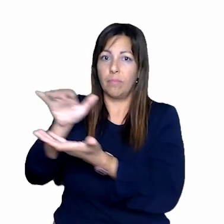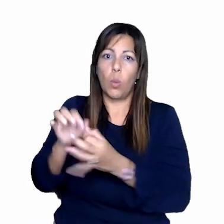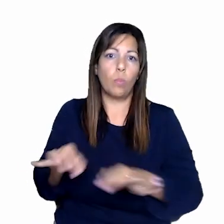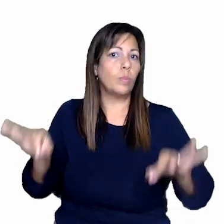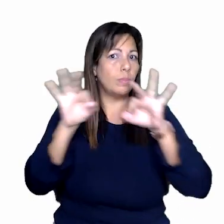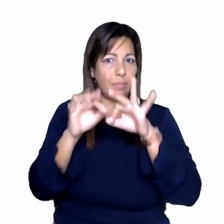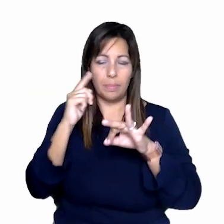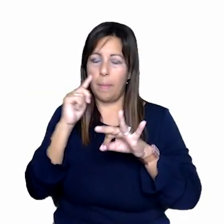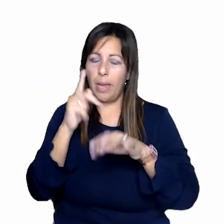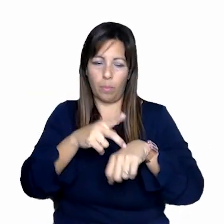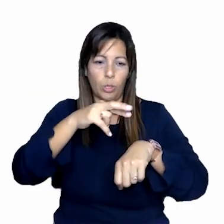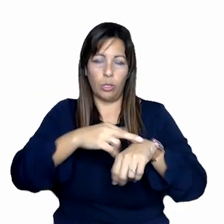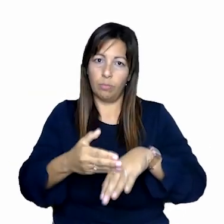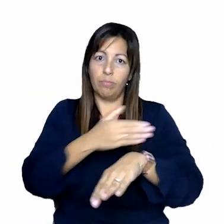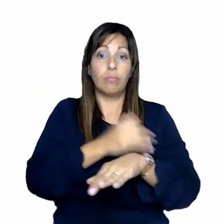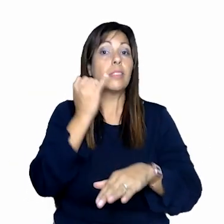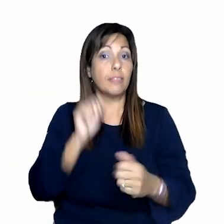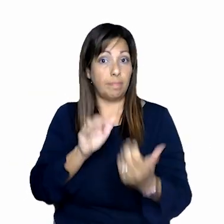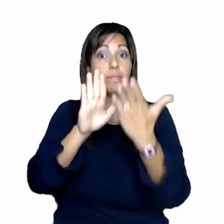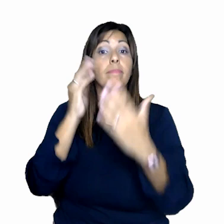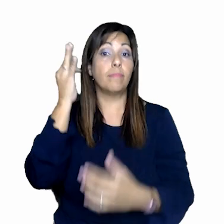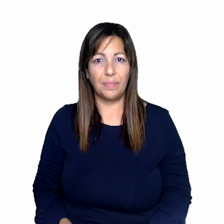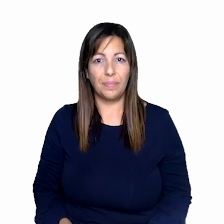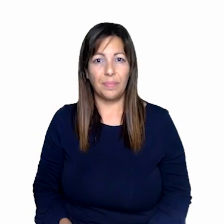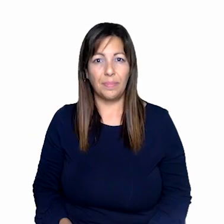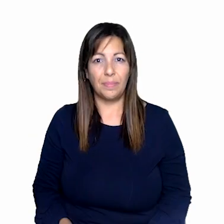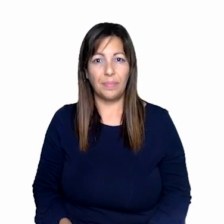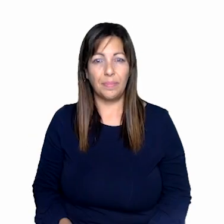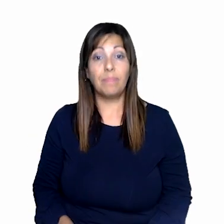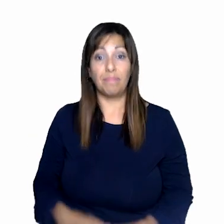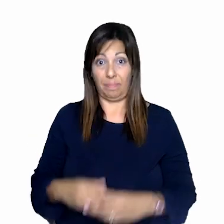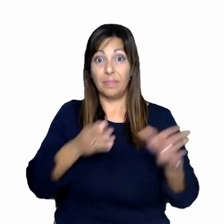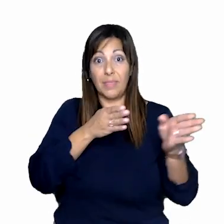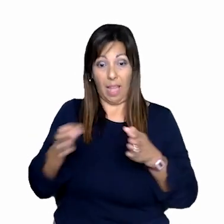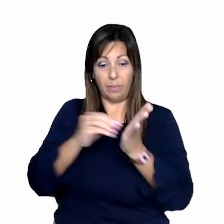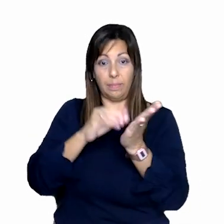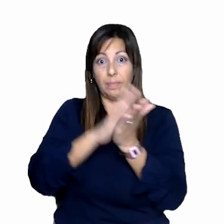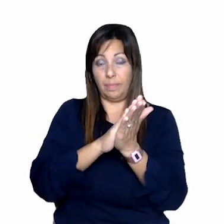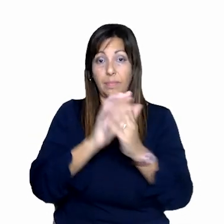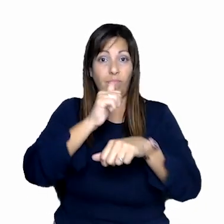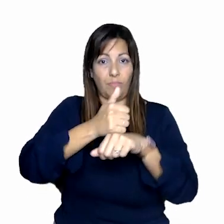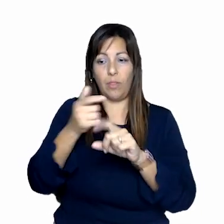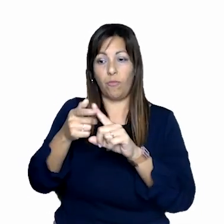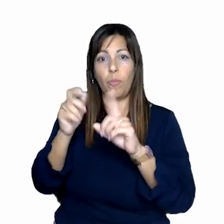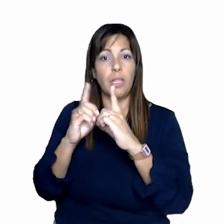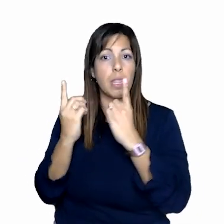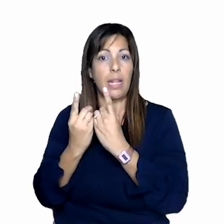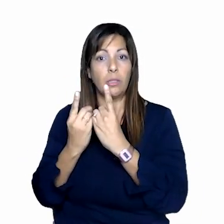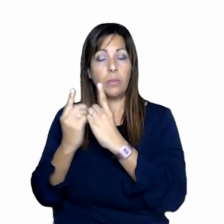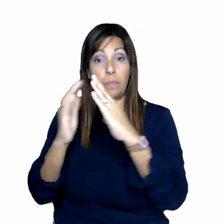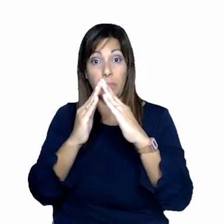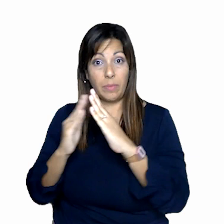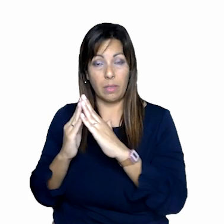recovery and preparation of our island in the face of future disasters. The action plan, developed by the Puerto Rico Department of Housing, details